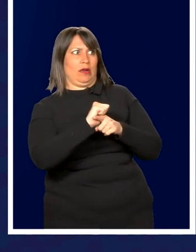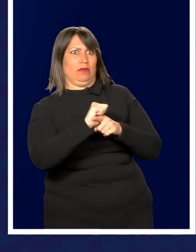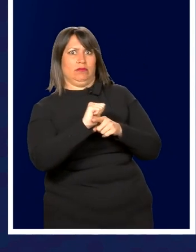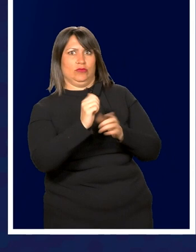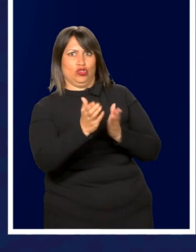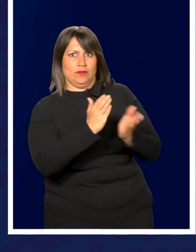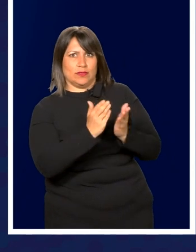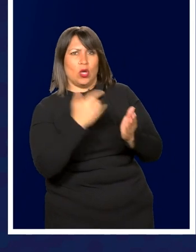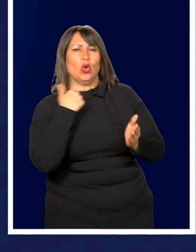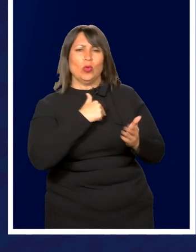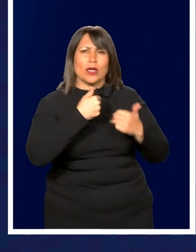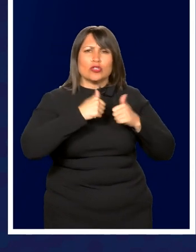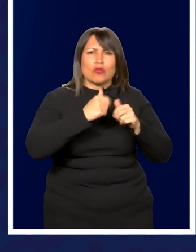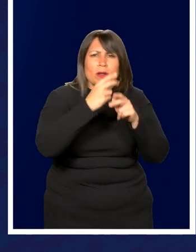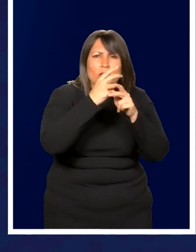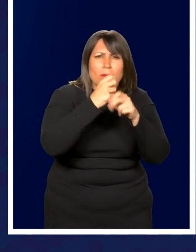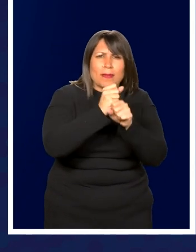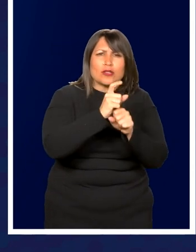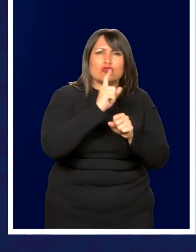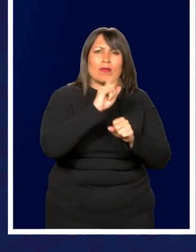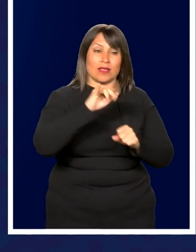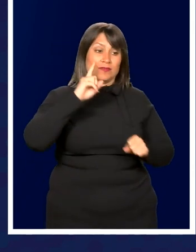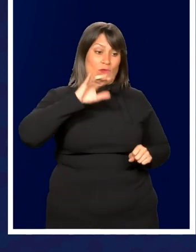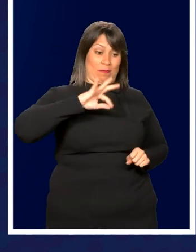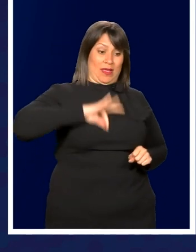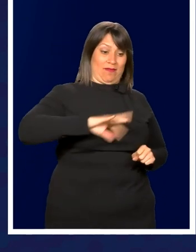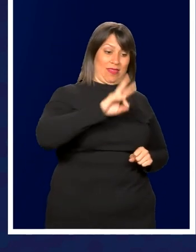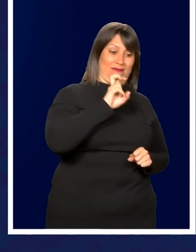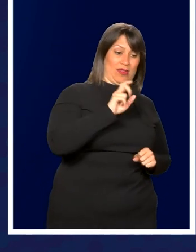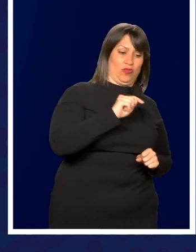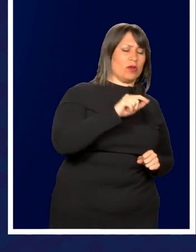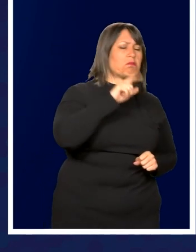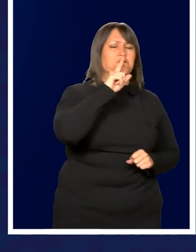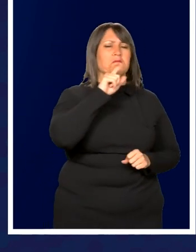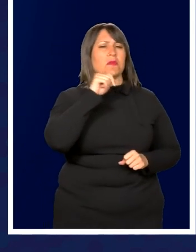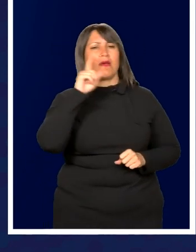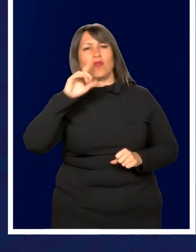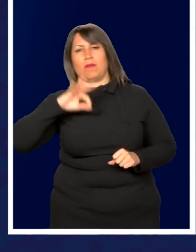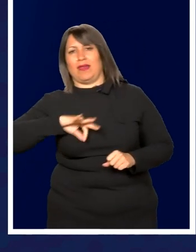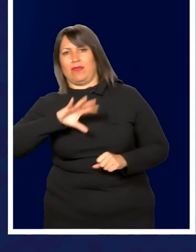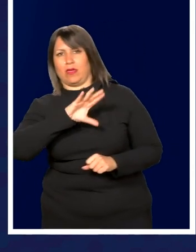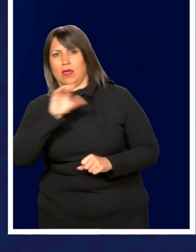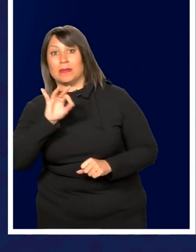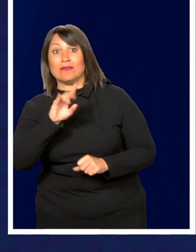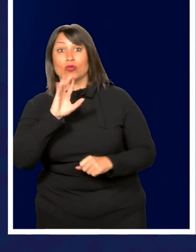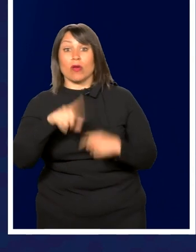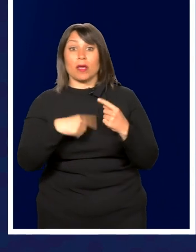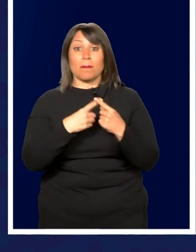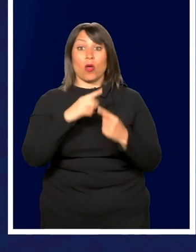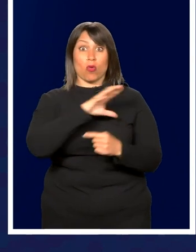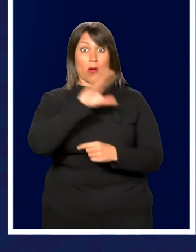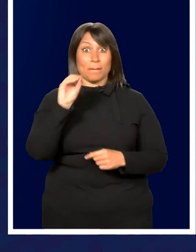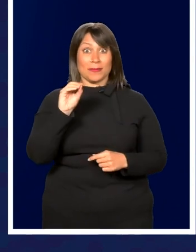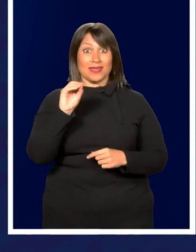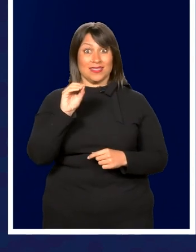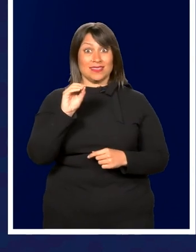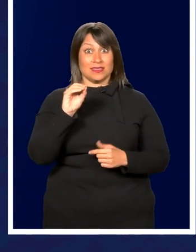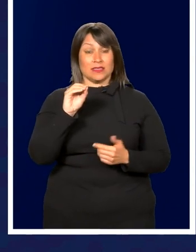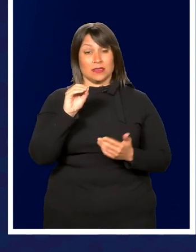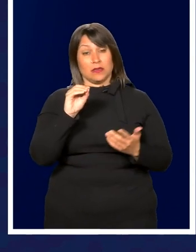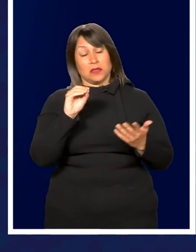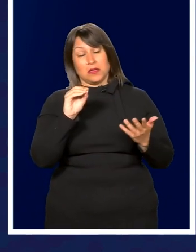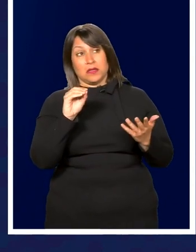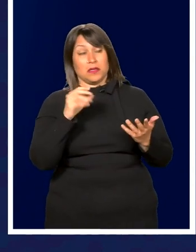well, we're trying to make sure that it is for the benefit of the veteran and not necessarily for the benefit of the company. Now, if you're talking about those companies that